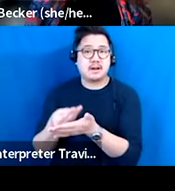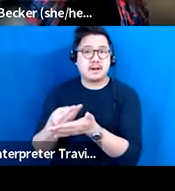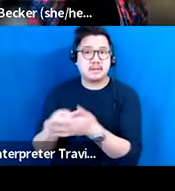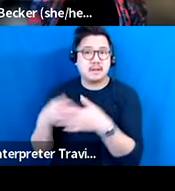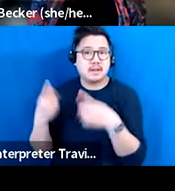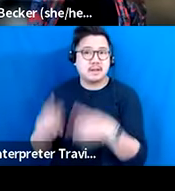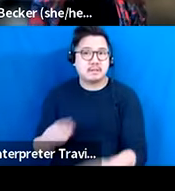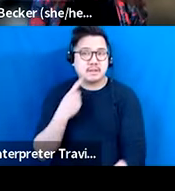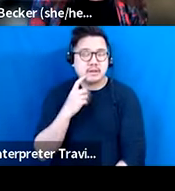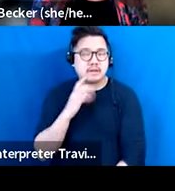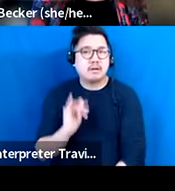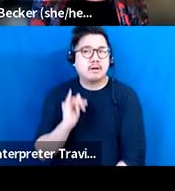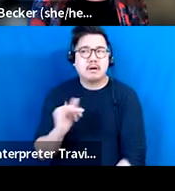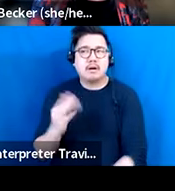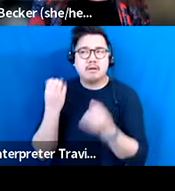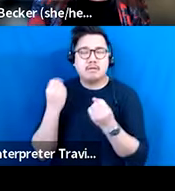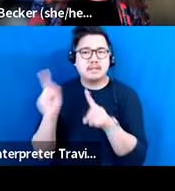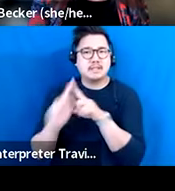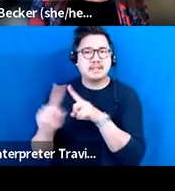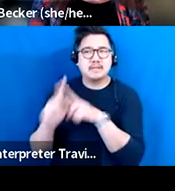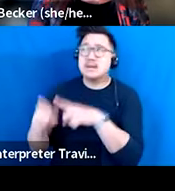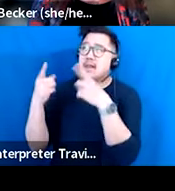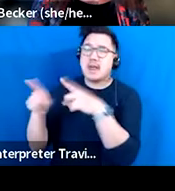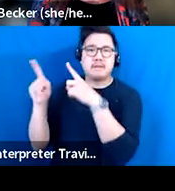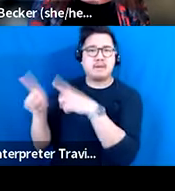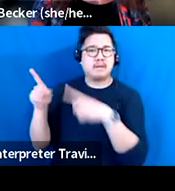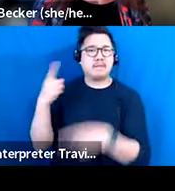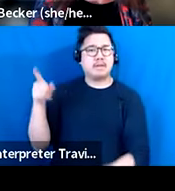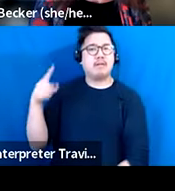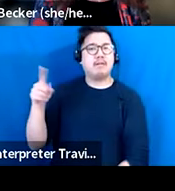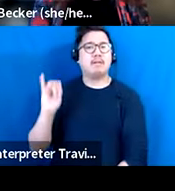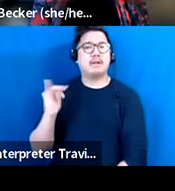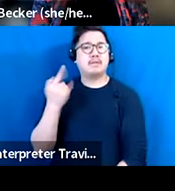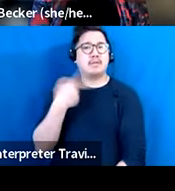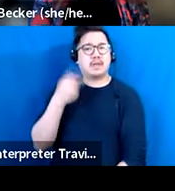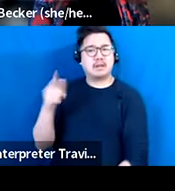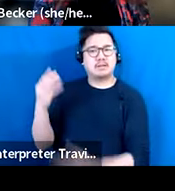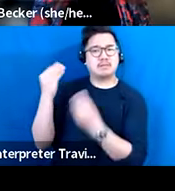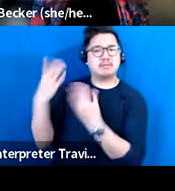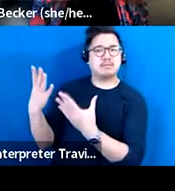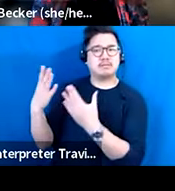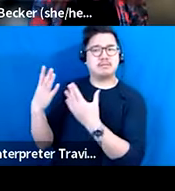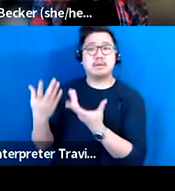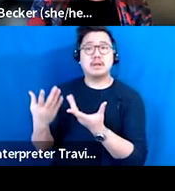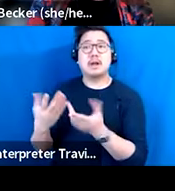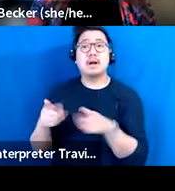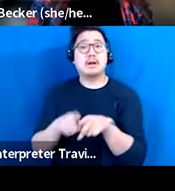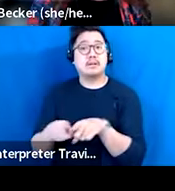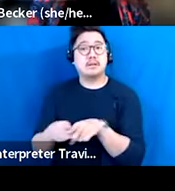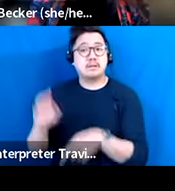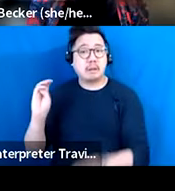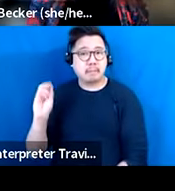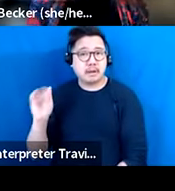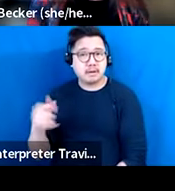all of these things, if we can elevate them, and I think Manny will be speaking about some of the other federal bills that are in play. But